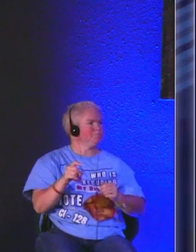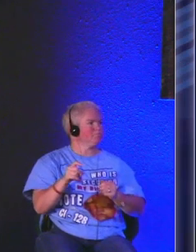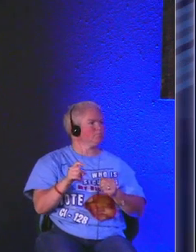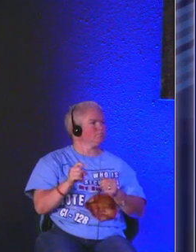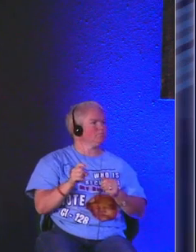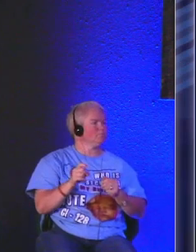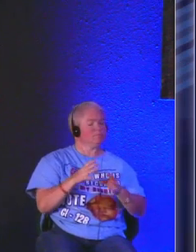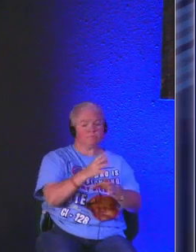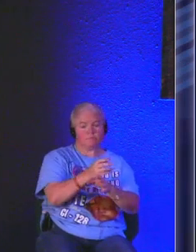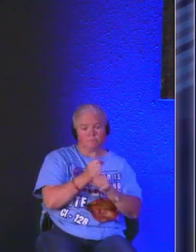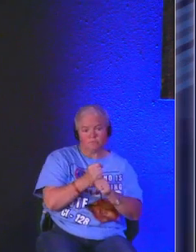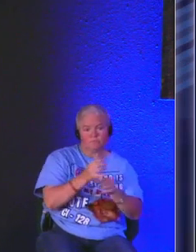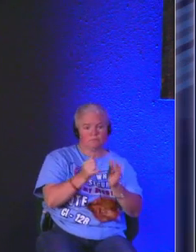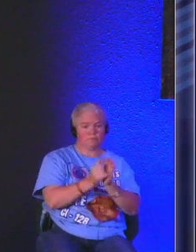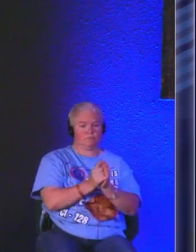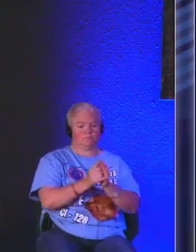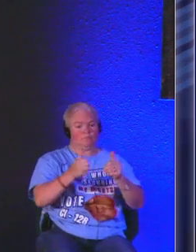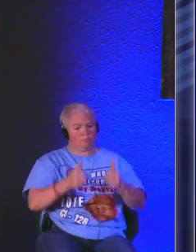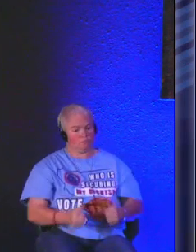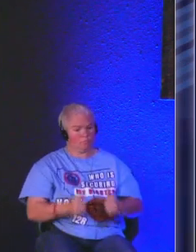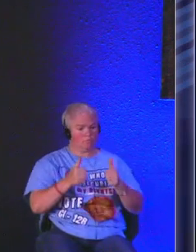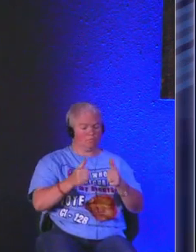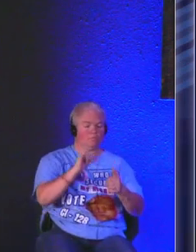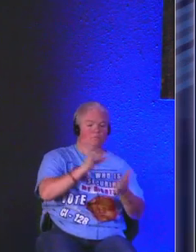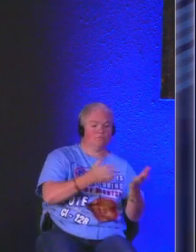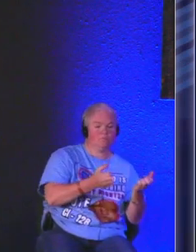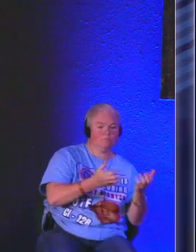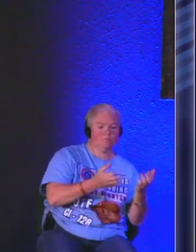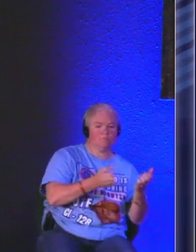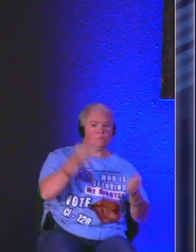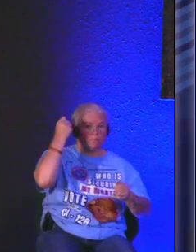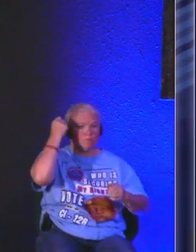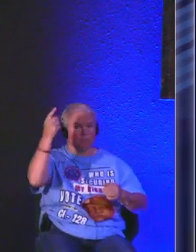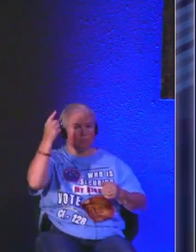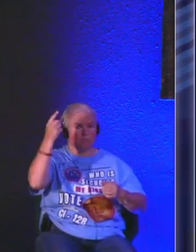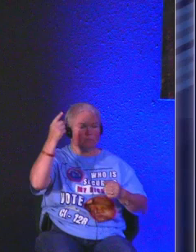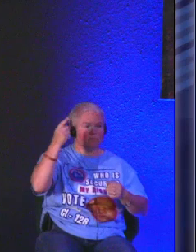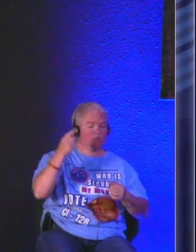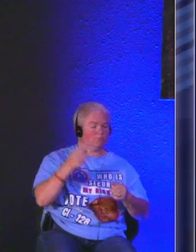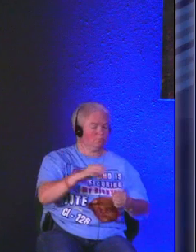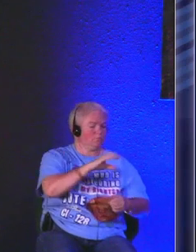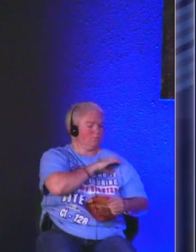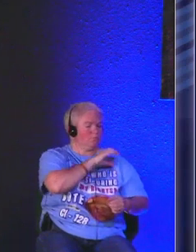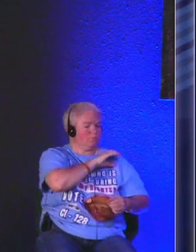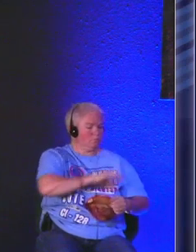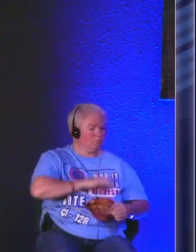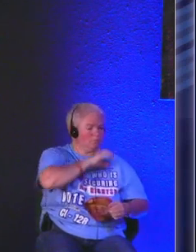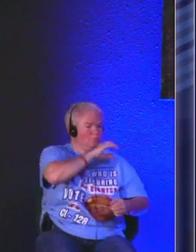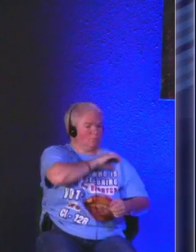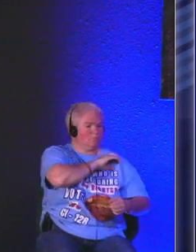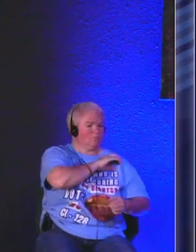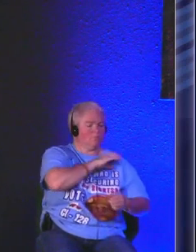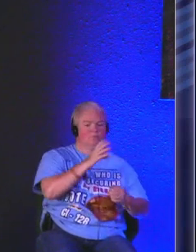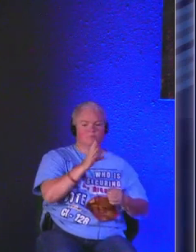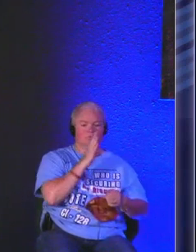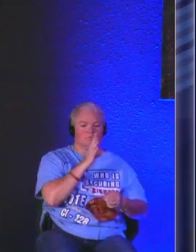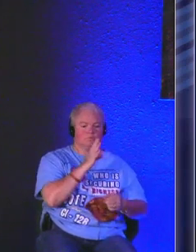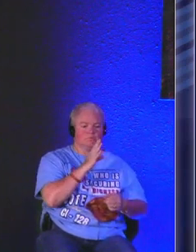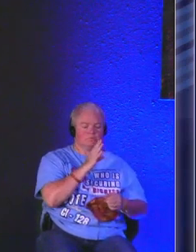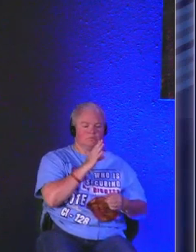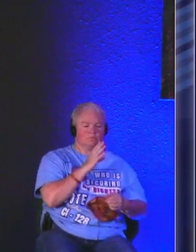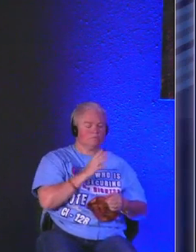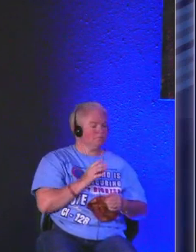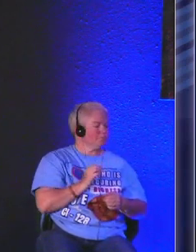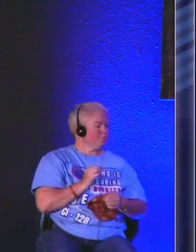could only get that into my life I want you to understand that every one of these attributes that is spoken about here is